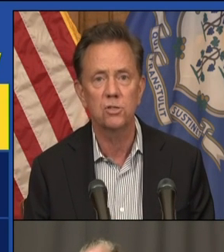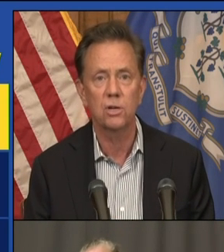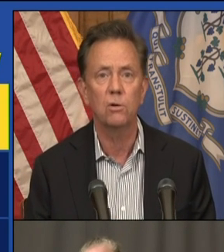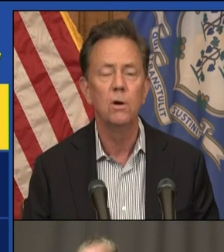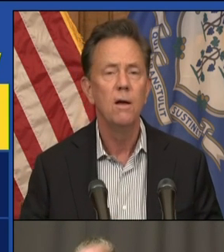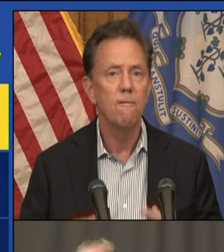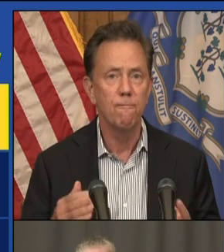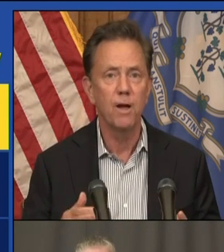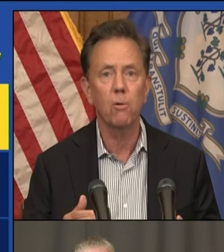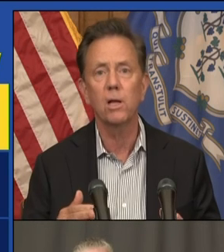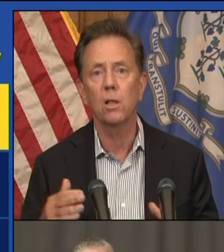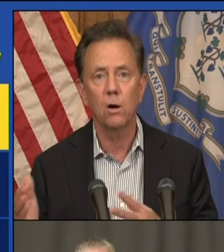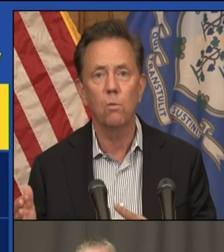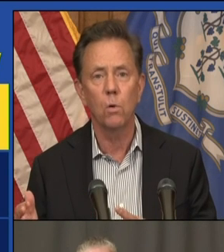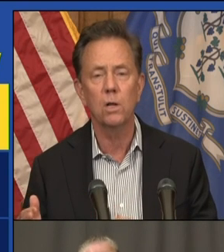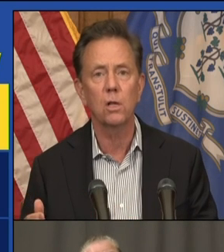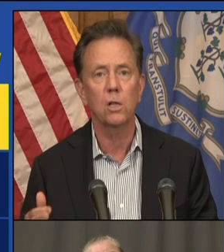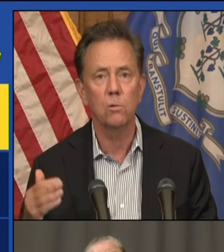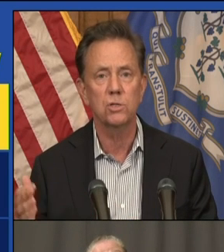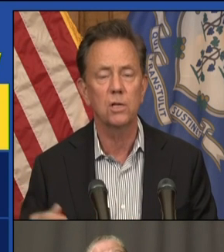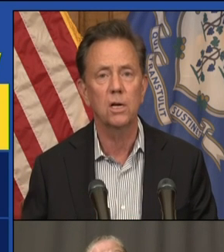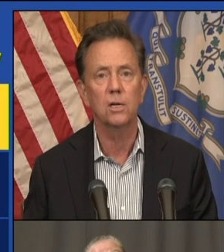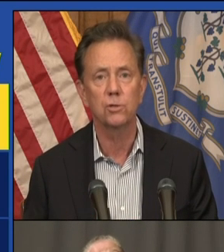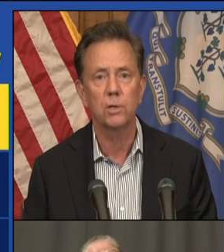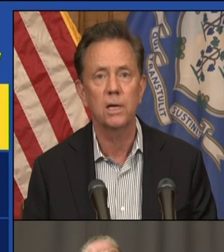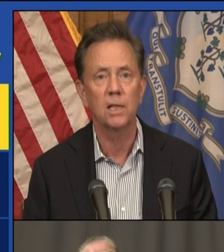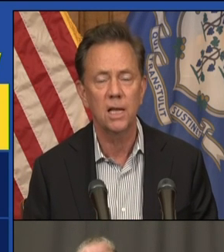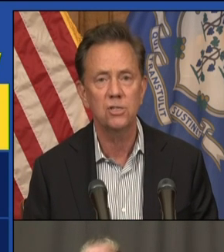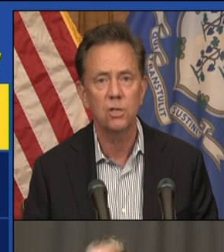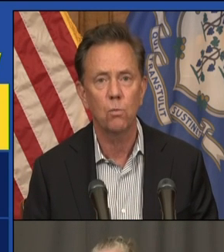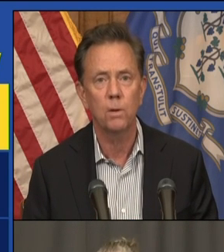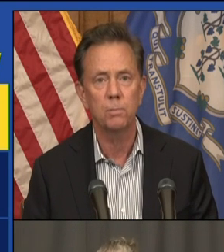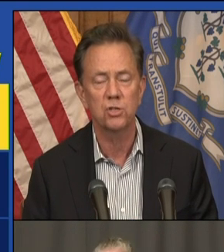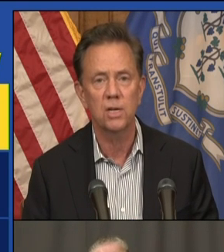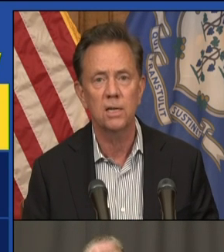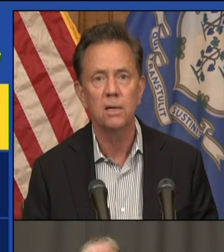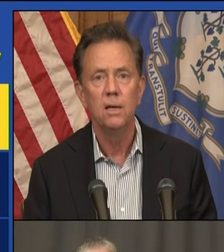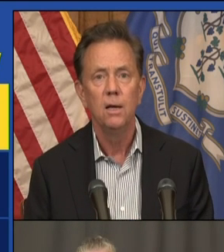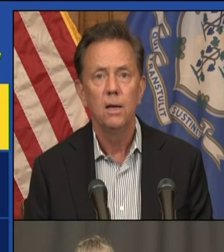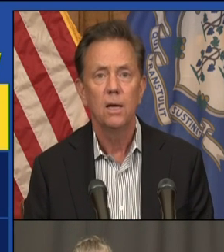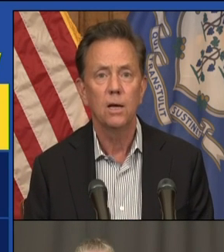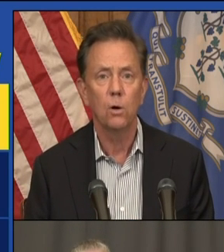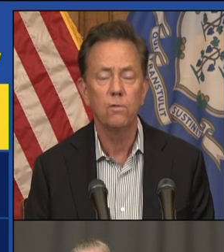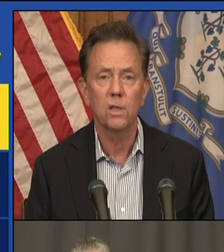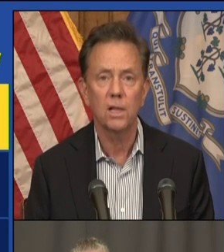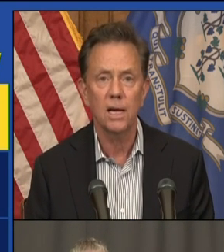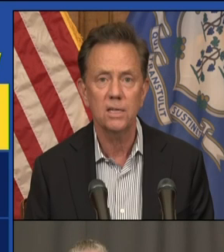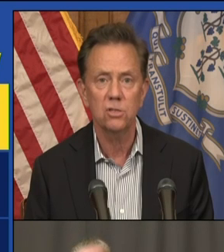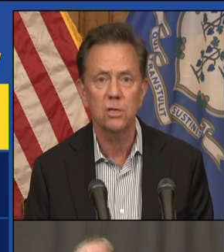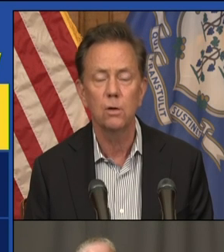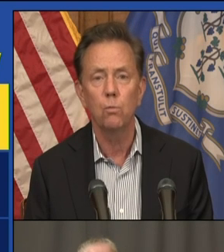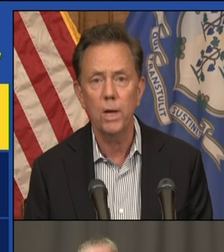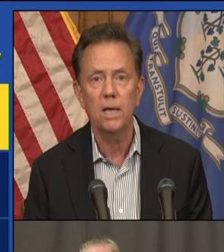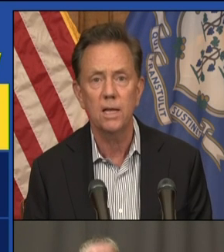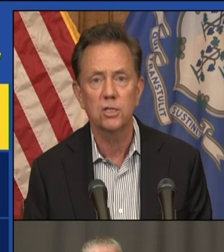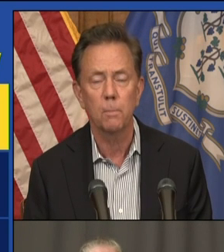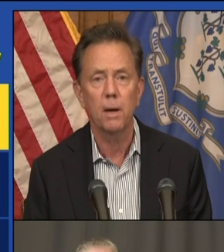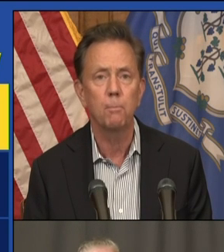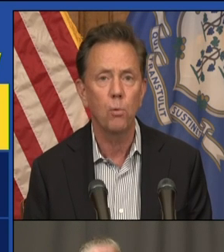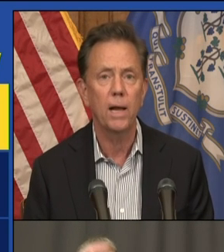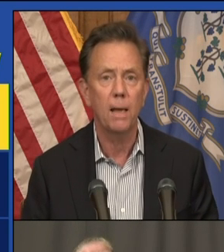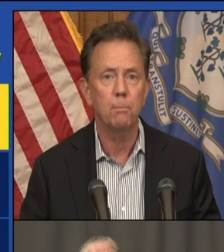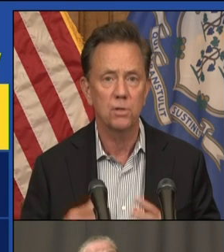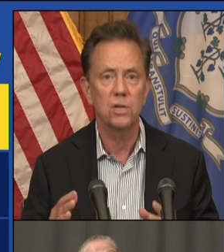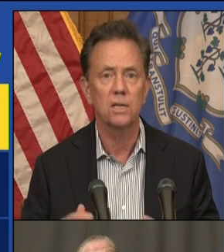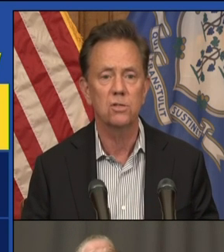COVID is still very low, one of the lowest in the country, and less than 1%. And over the last week, it's